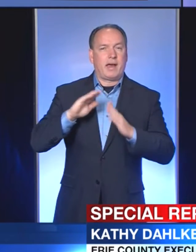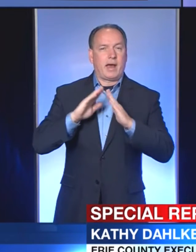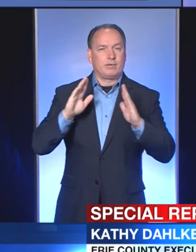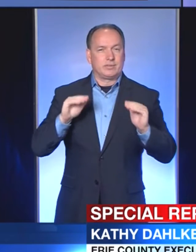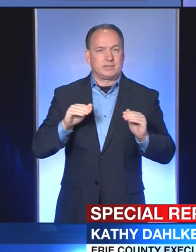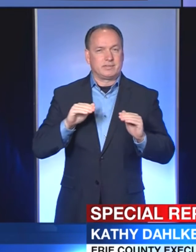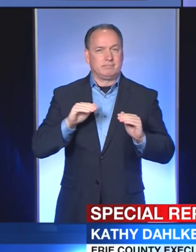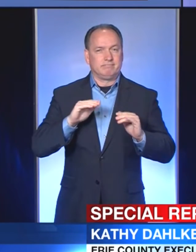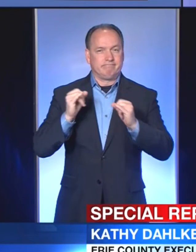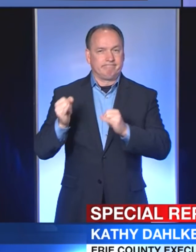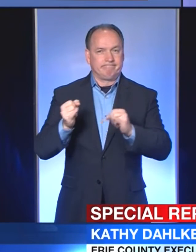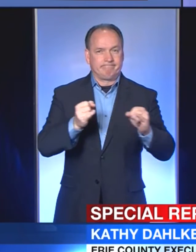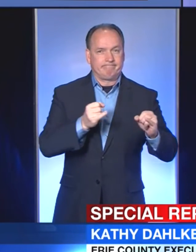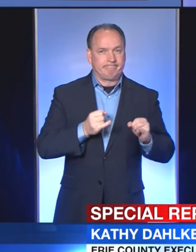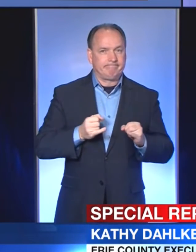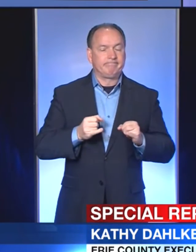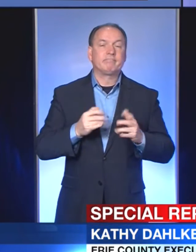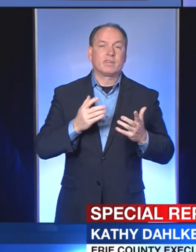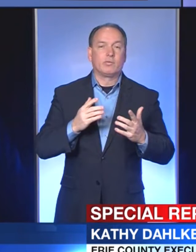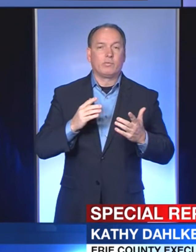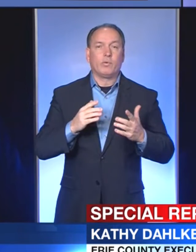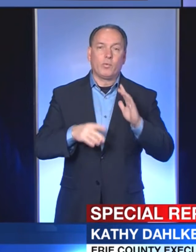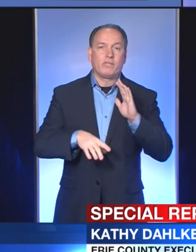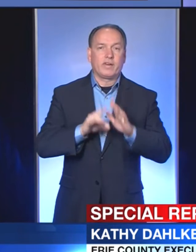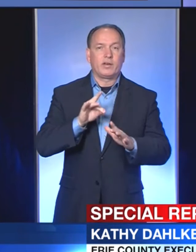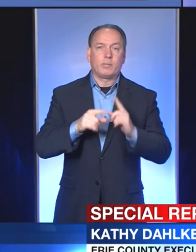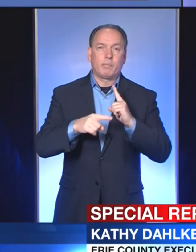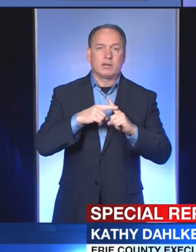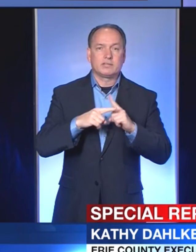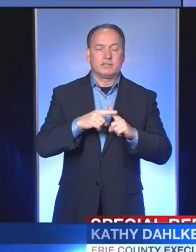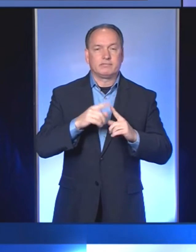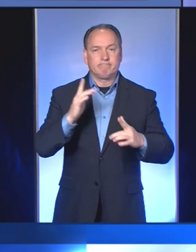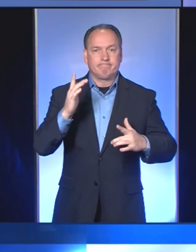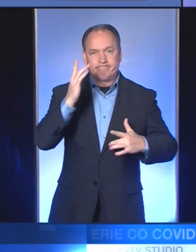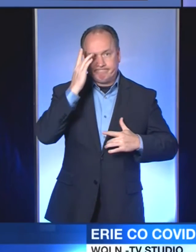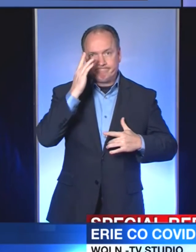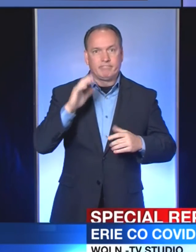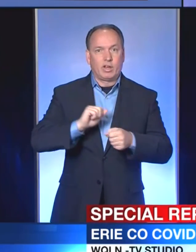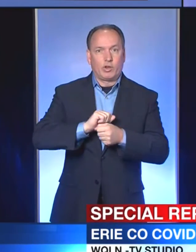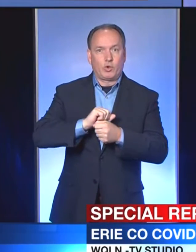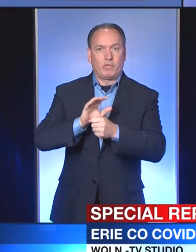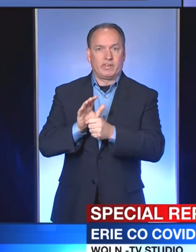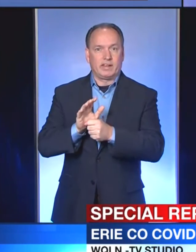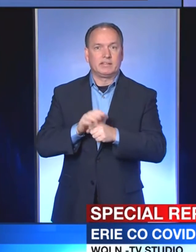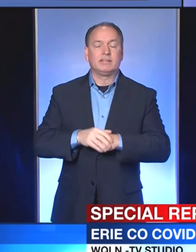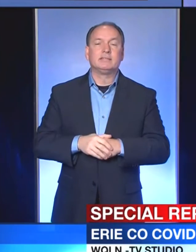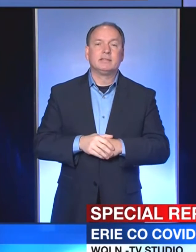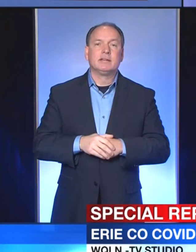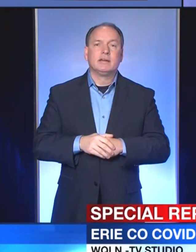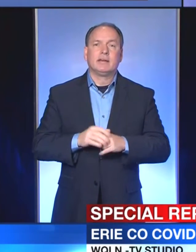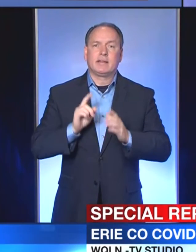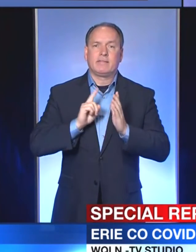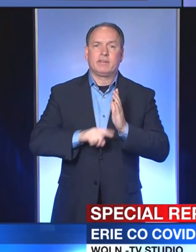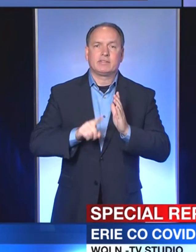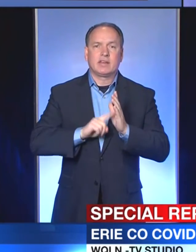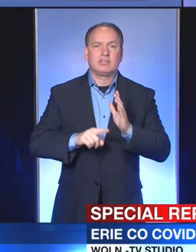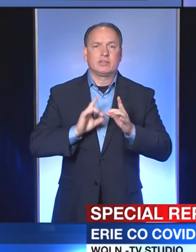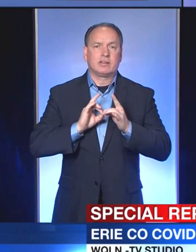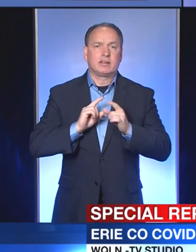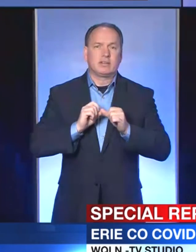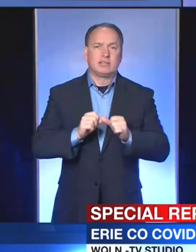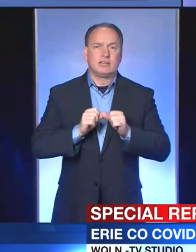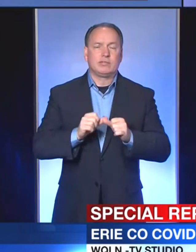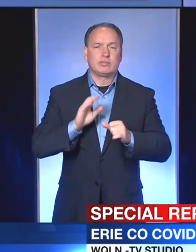we have found a positive case of COVID-19. The investigations continue by the Erie County Department of Health